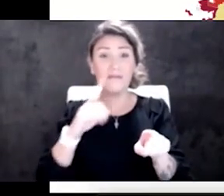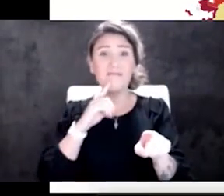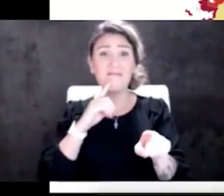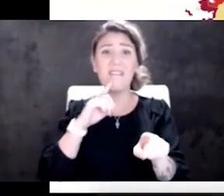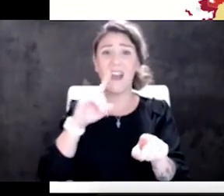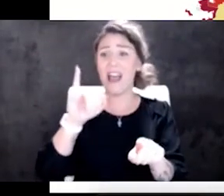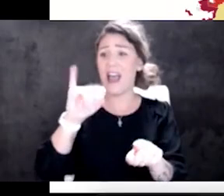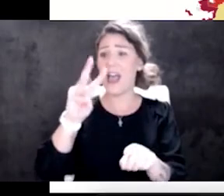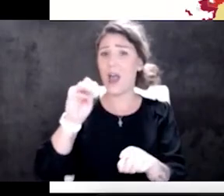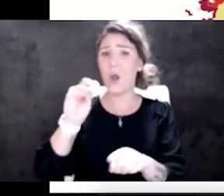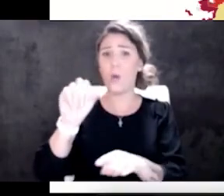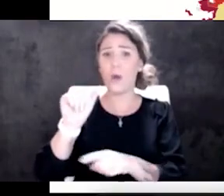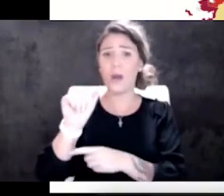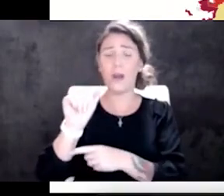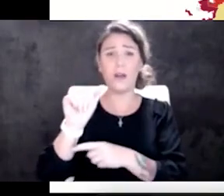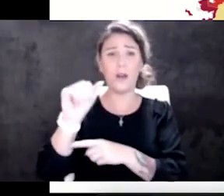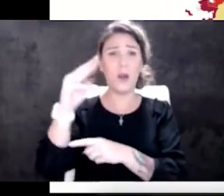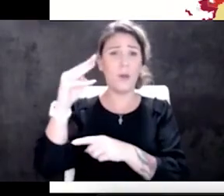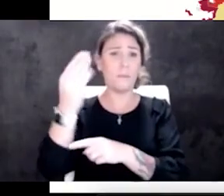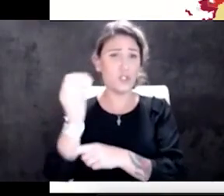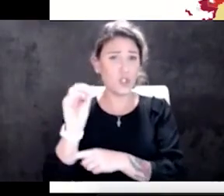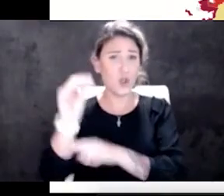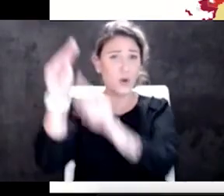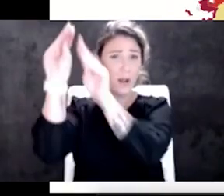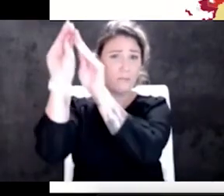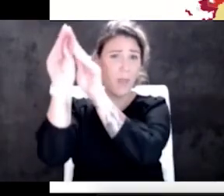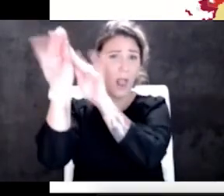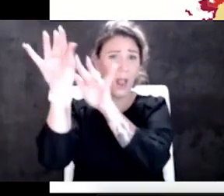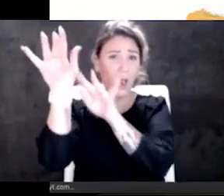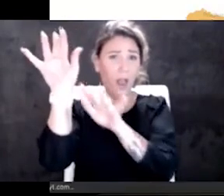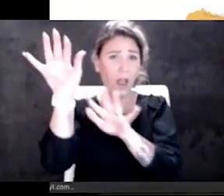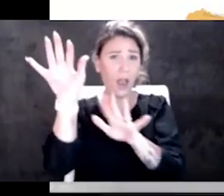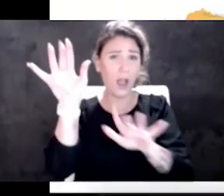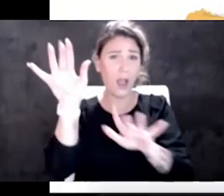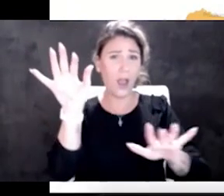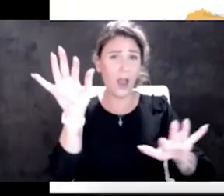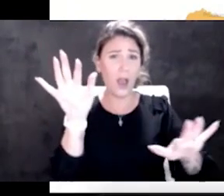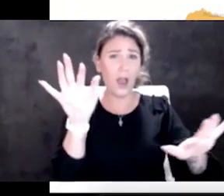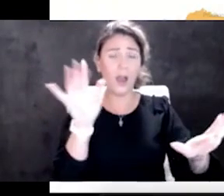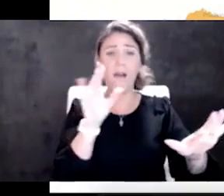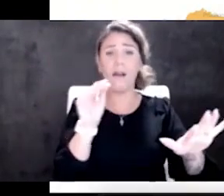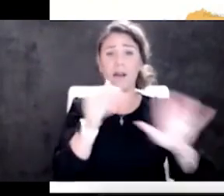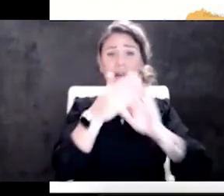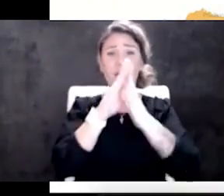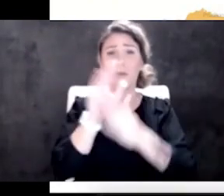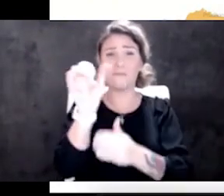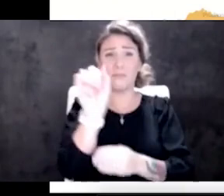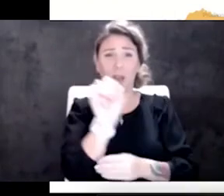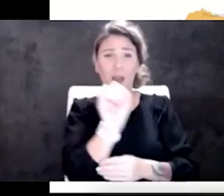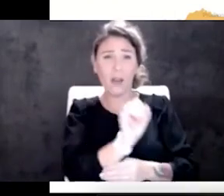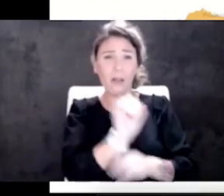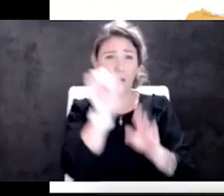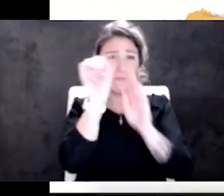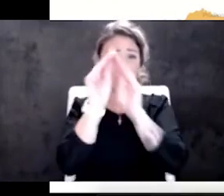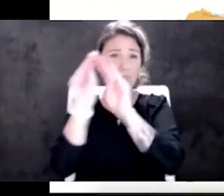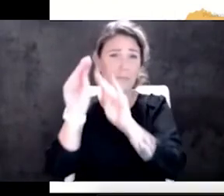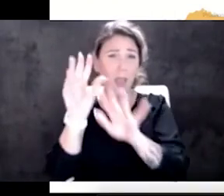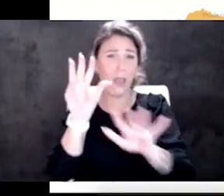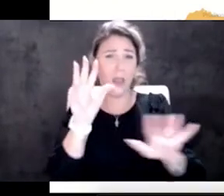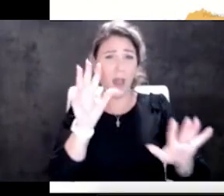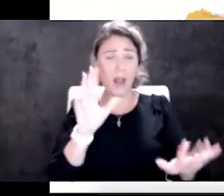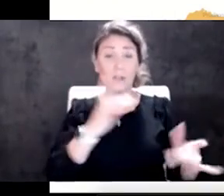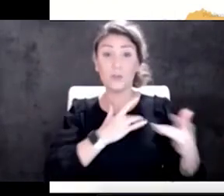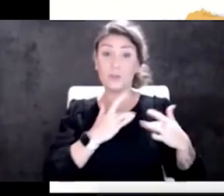Missouri, Kansas. It is just finding its way, and it's going south. This is a concerning map, and what should also